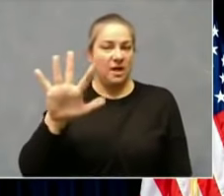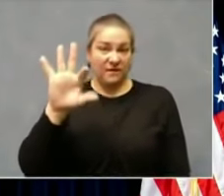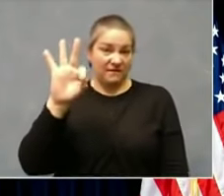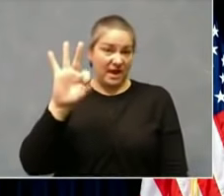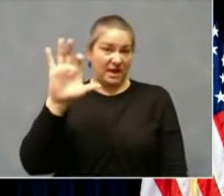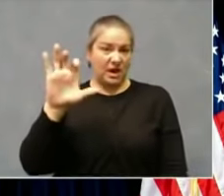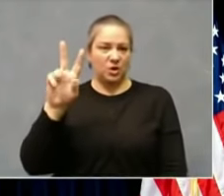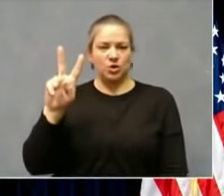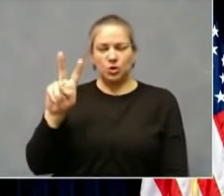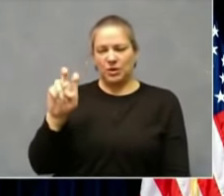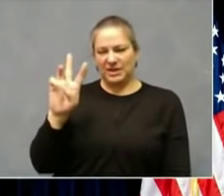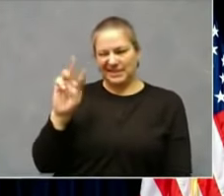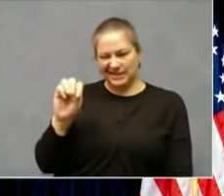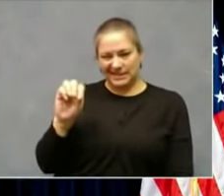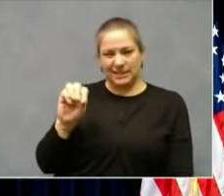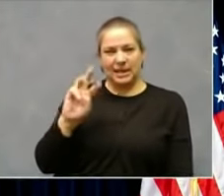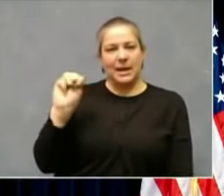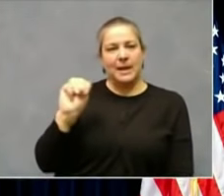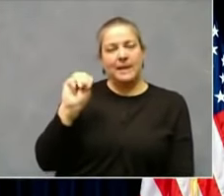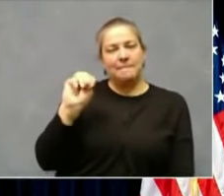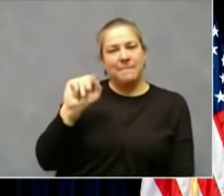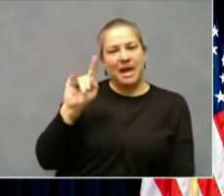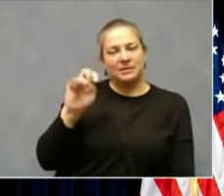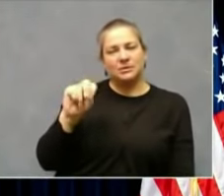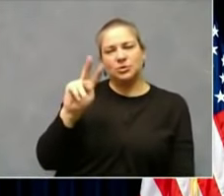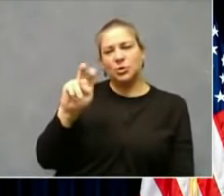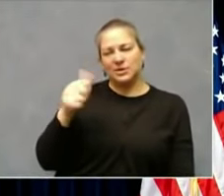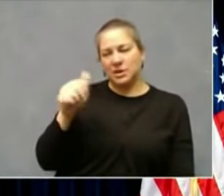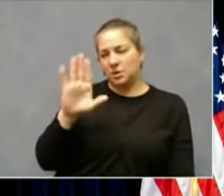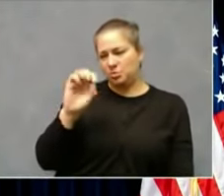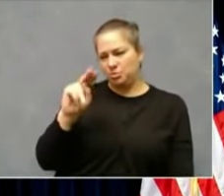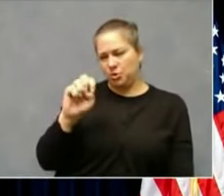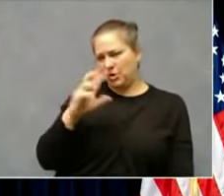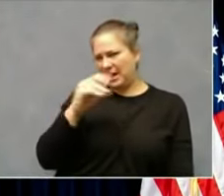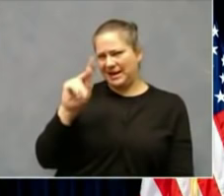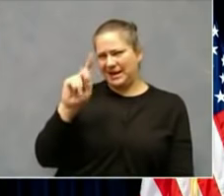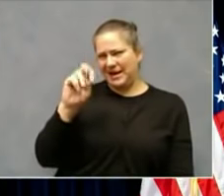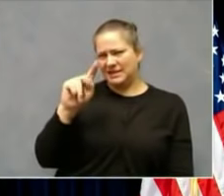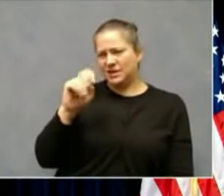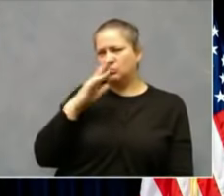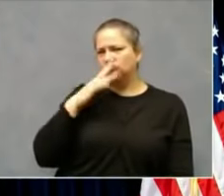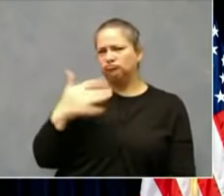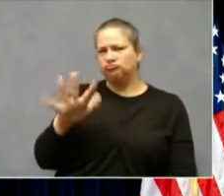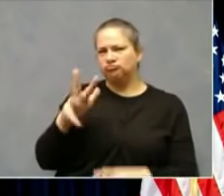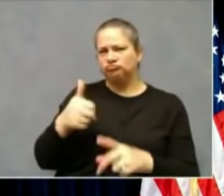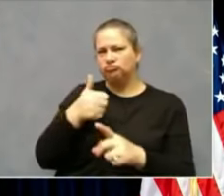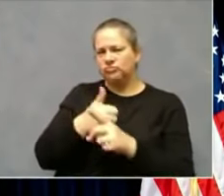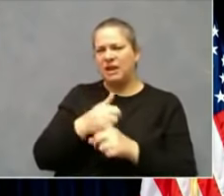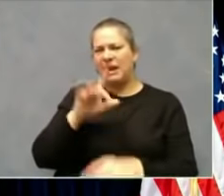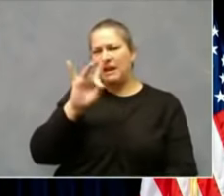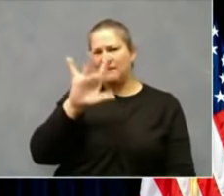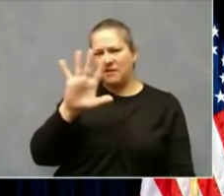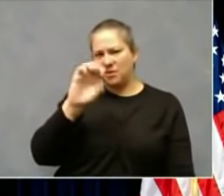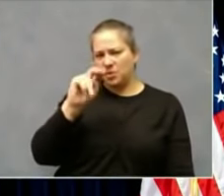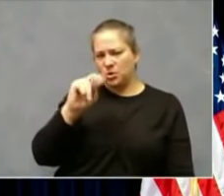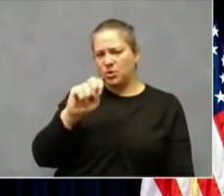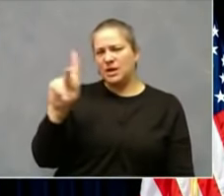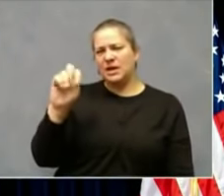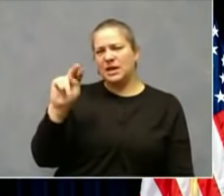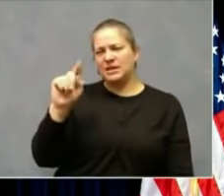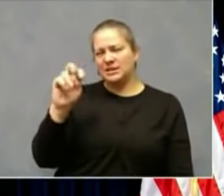Madison, 110. Boone and Kenton getting hit so hard. Boone, 85. Kenton, 77.